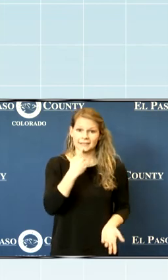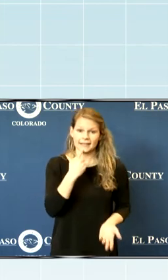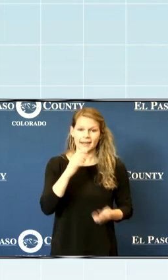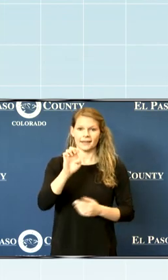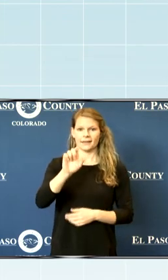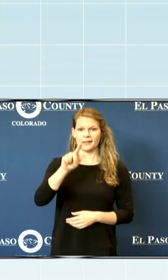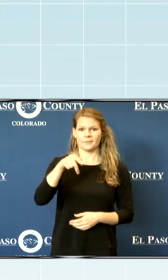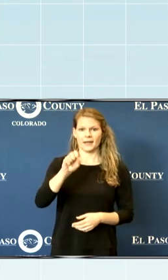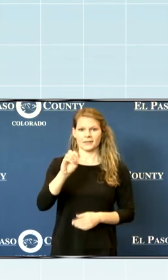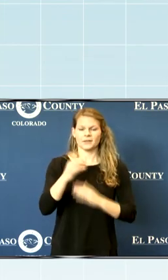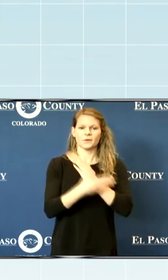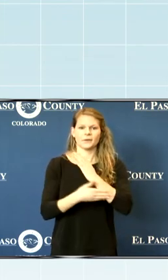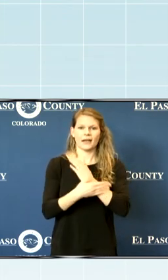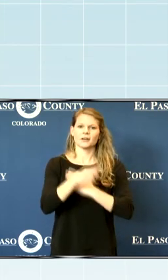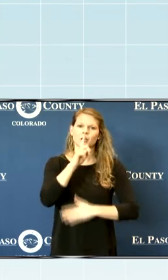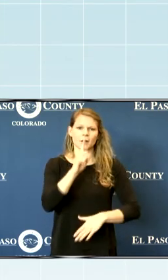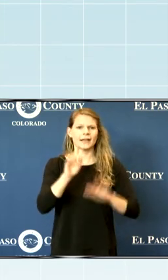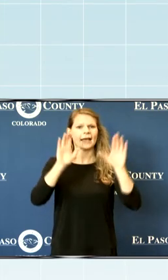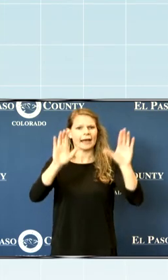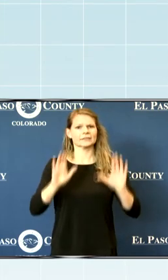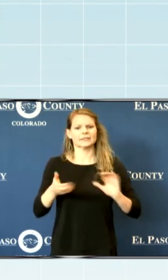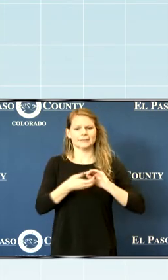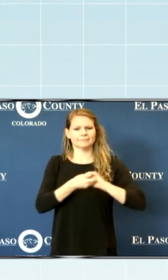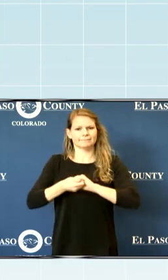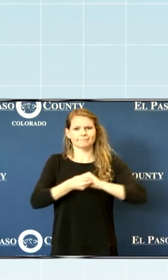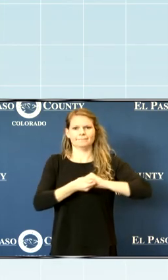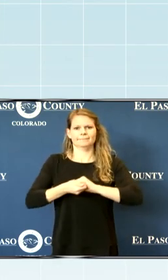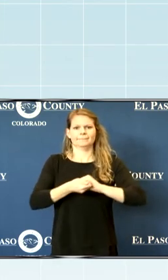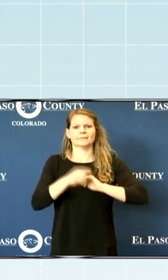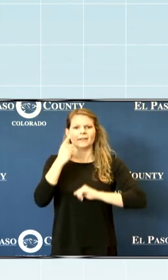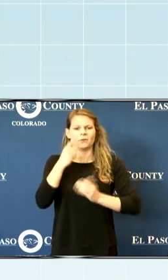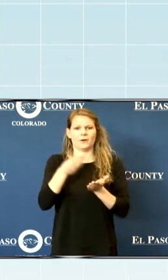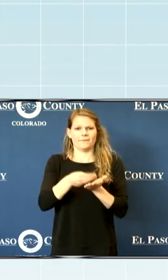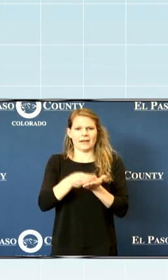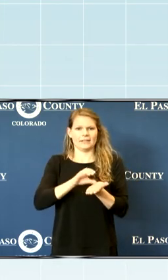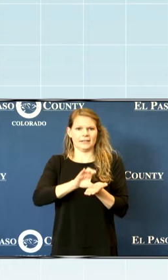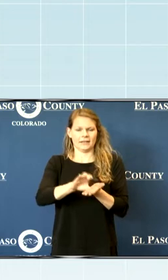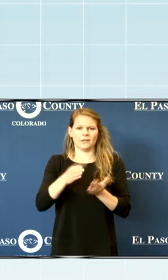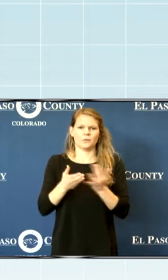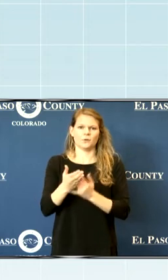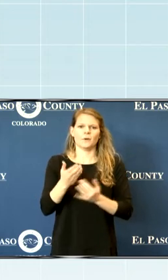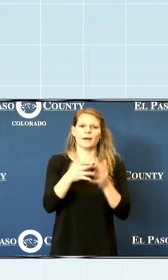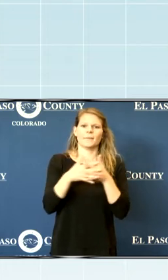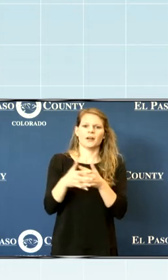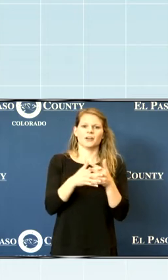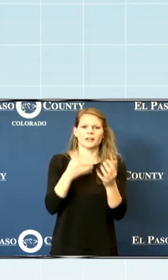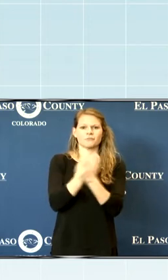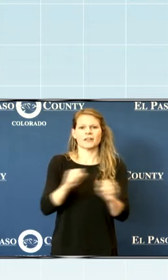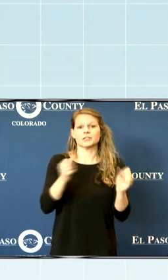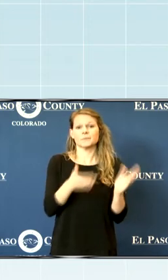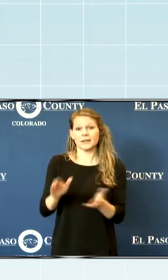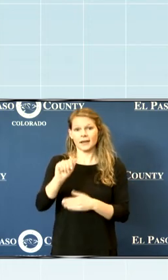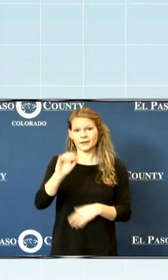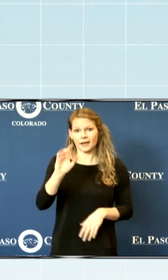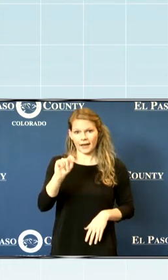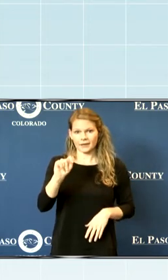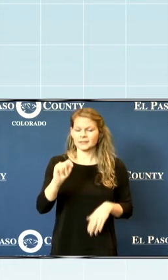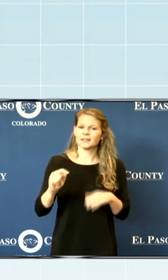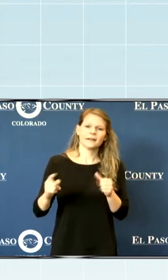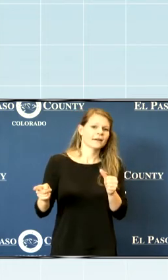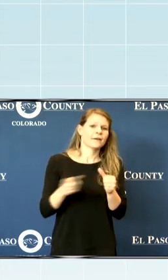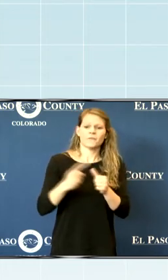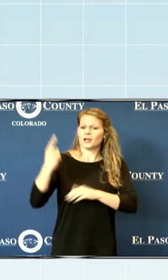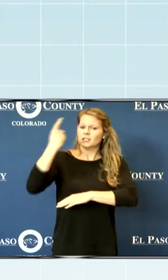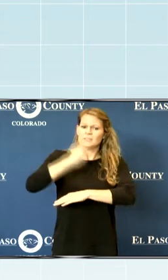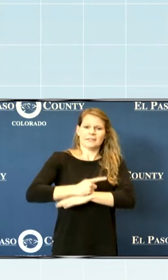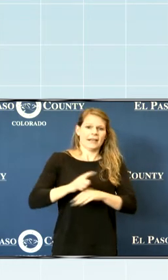been not only an excellent steward of the funding we have received through the American Rescue Plan Act, but from day one we